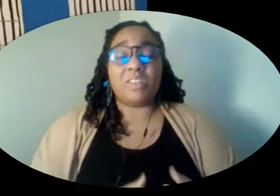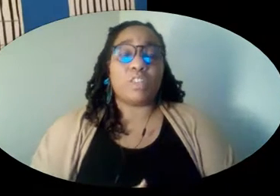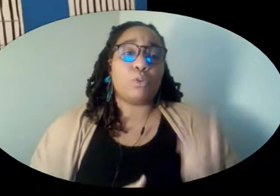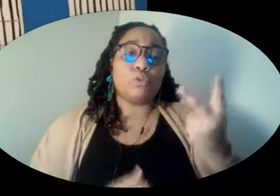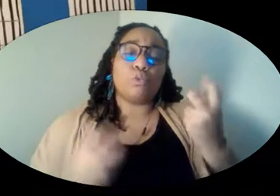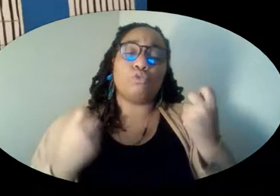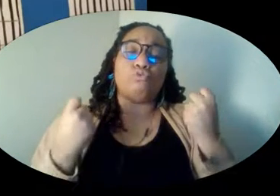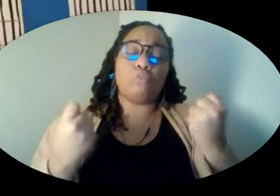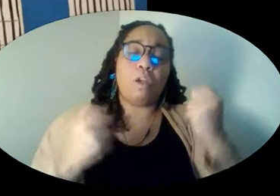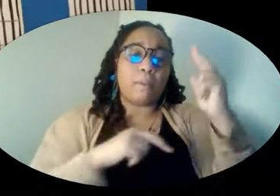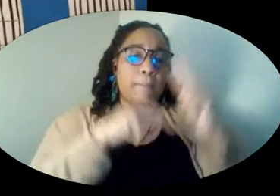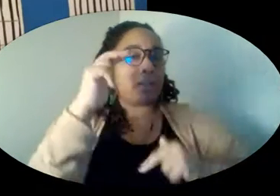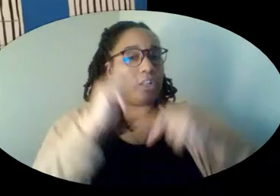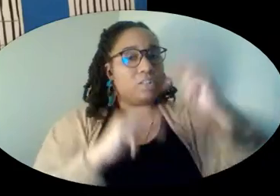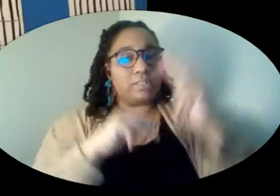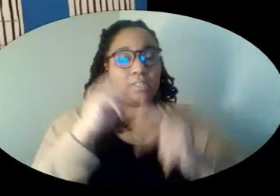two strong buildings.